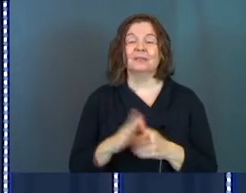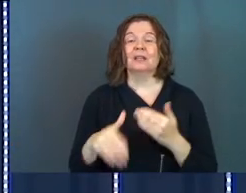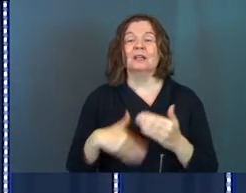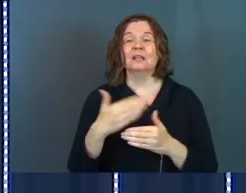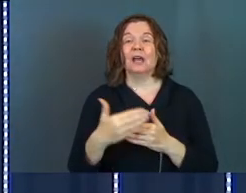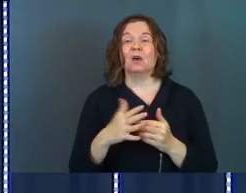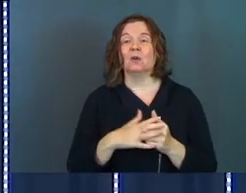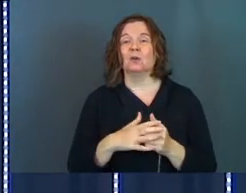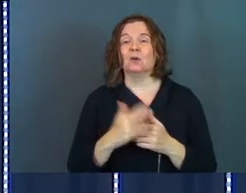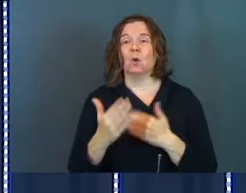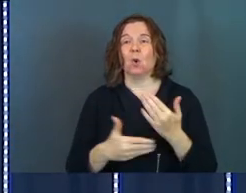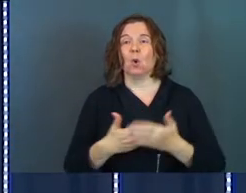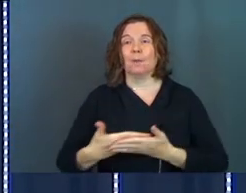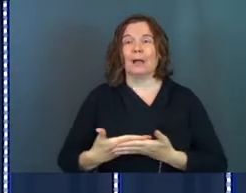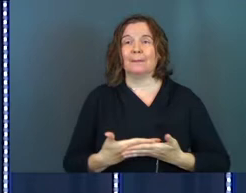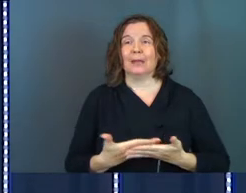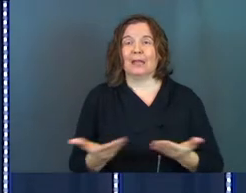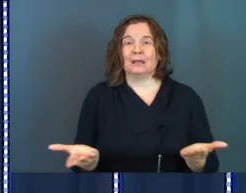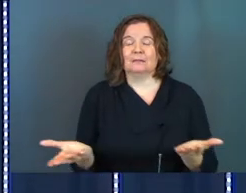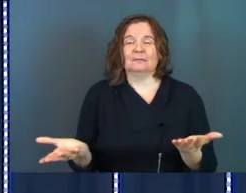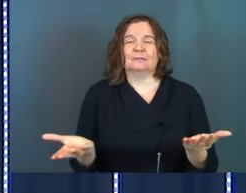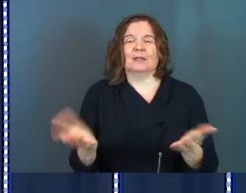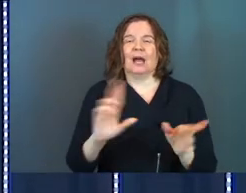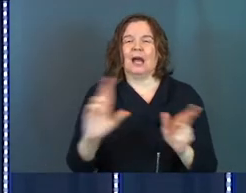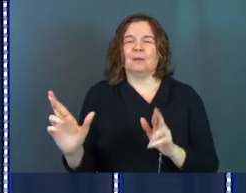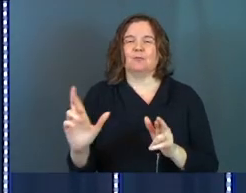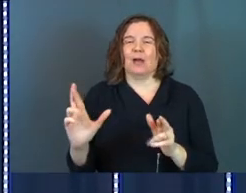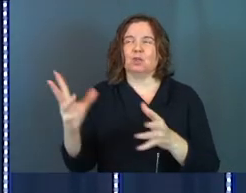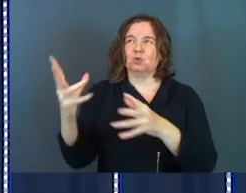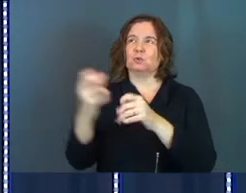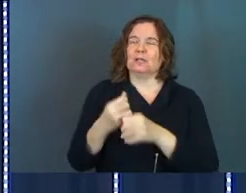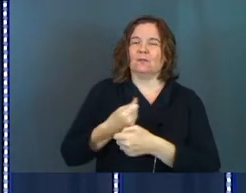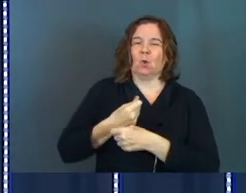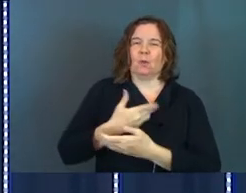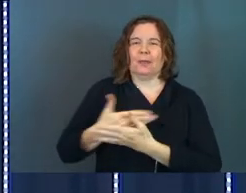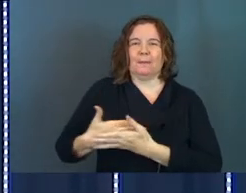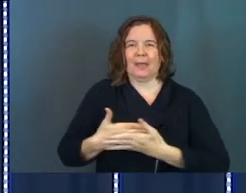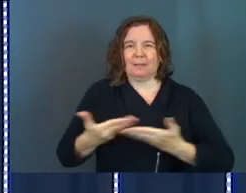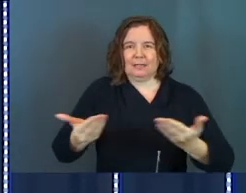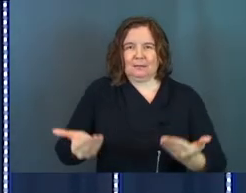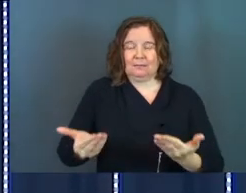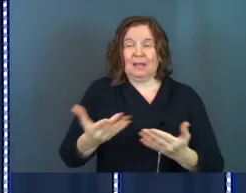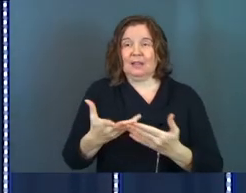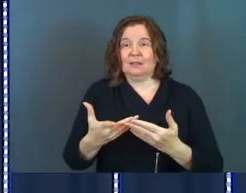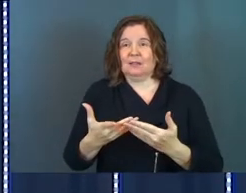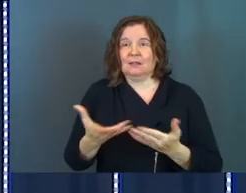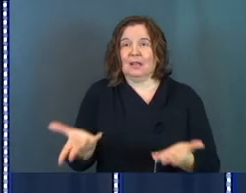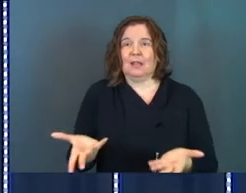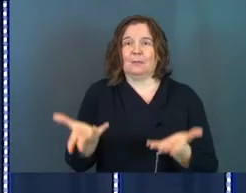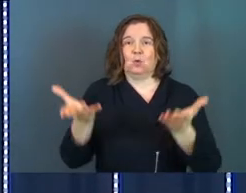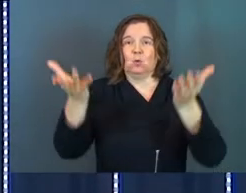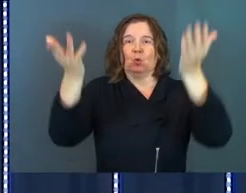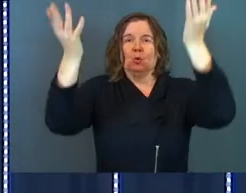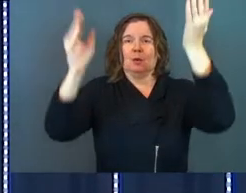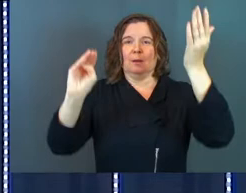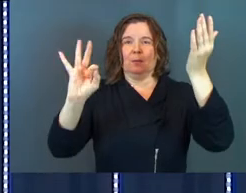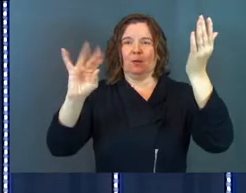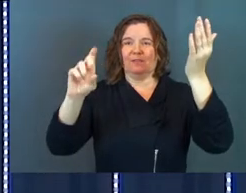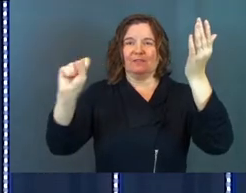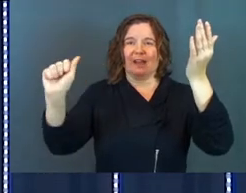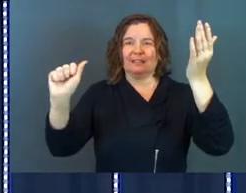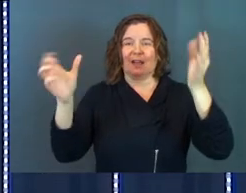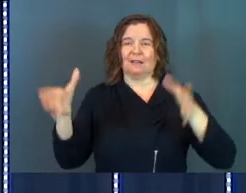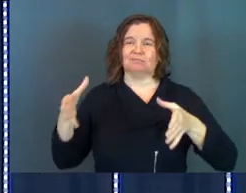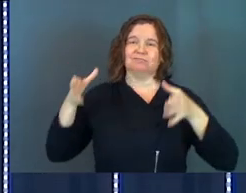Next one is hold my baby. Like I'm ready to receive, hold my baby right there. And then if you're extra, you can go Mufasa all the way up. Praise